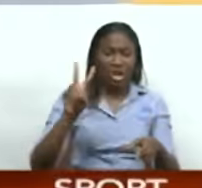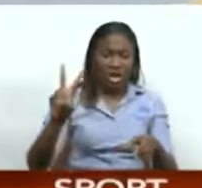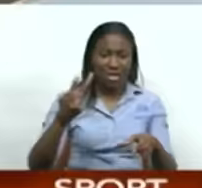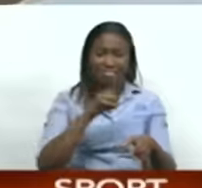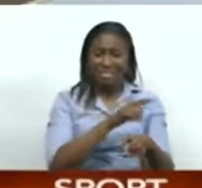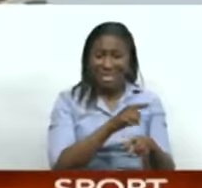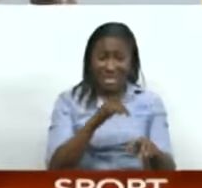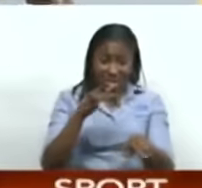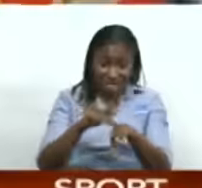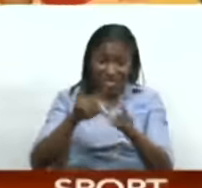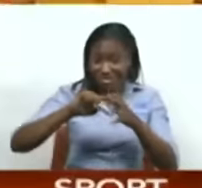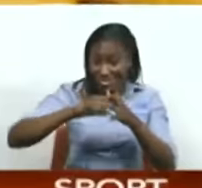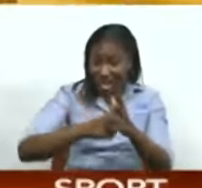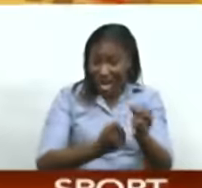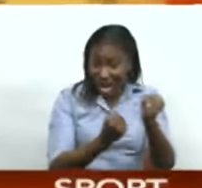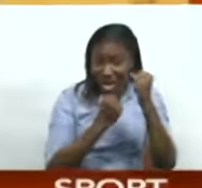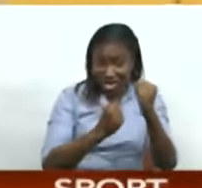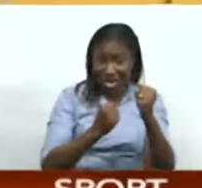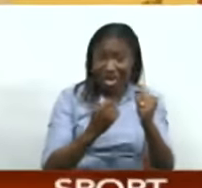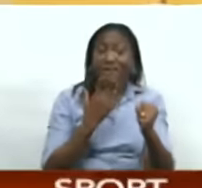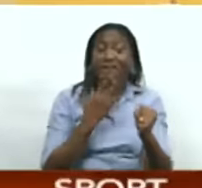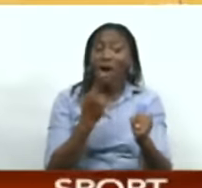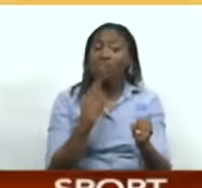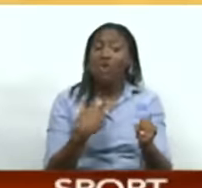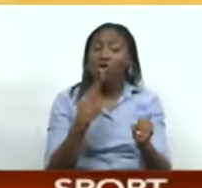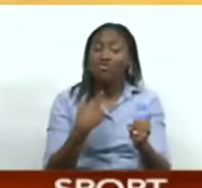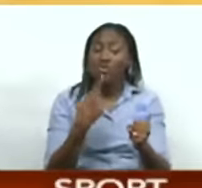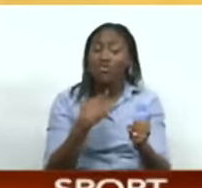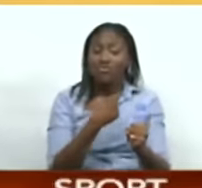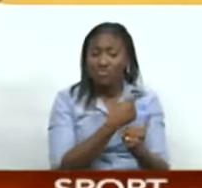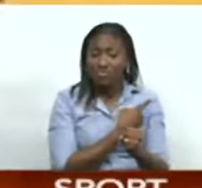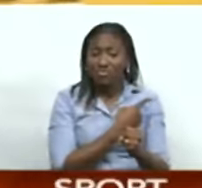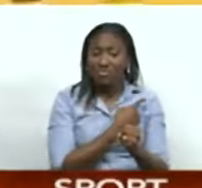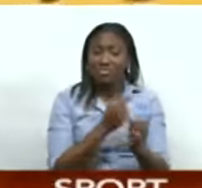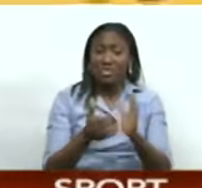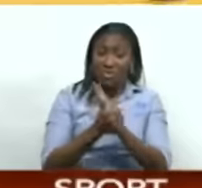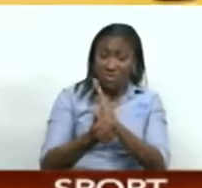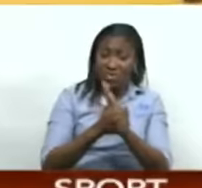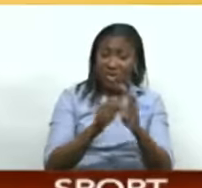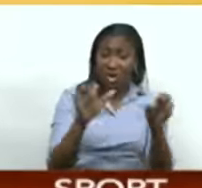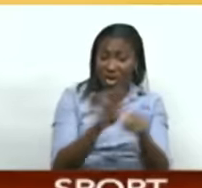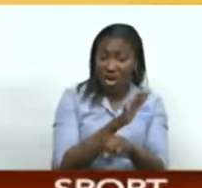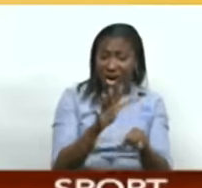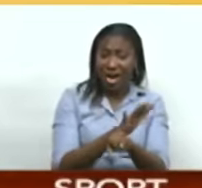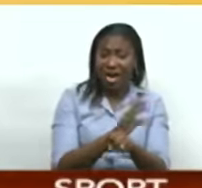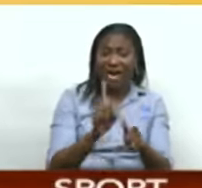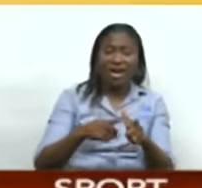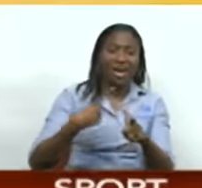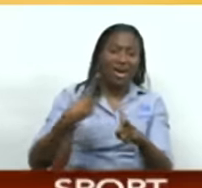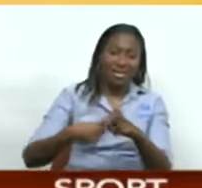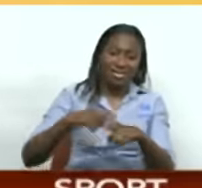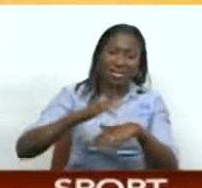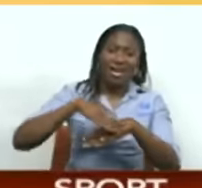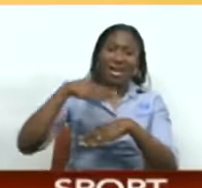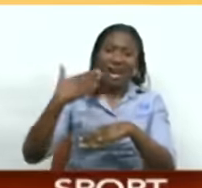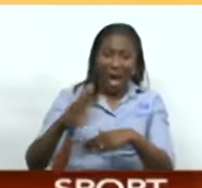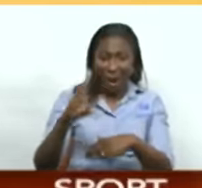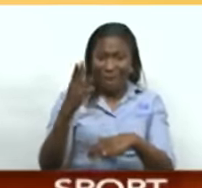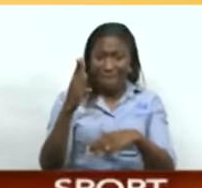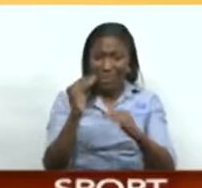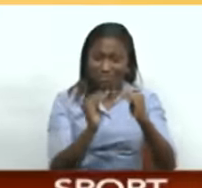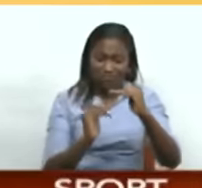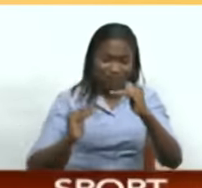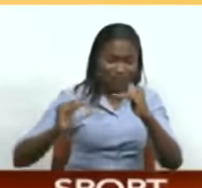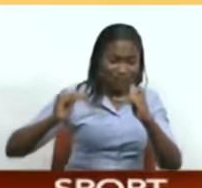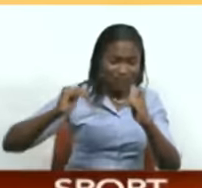over the Armenian, fighting in red with some clinical moves. However, once Vardanyan gained the upper hand over